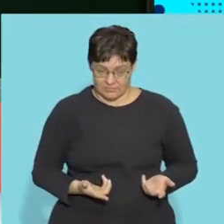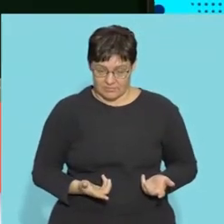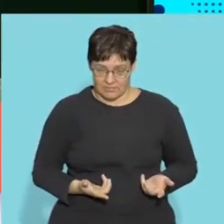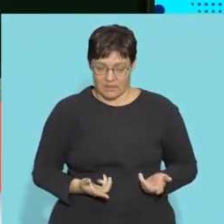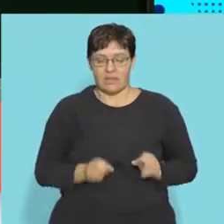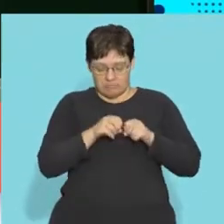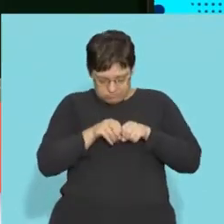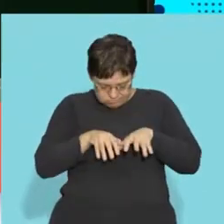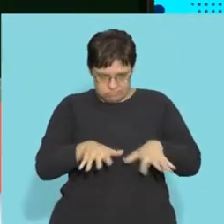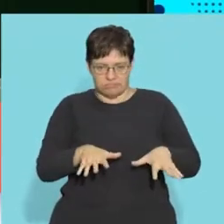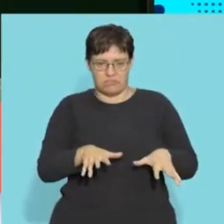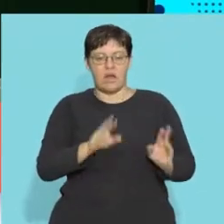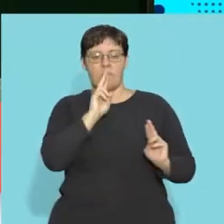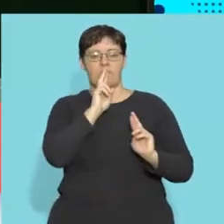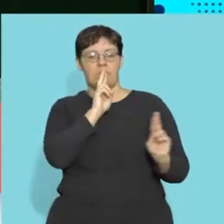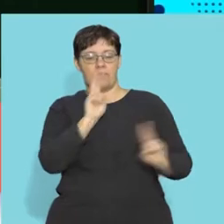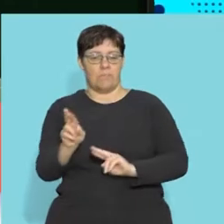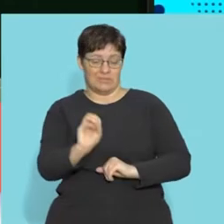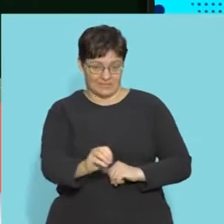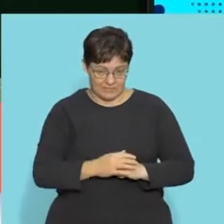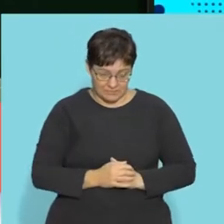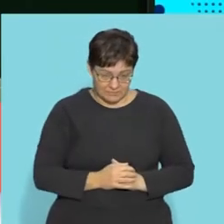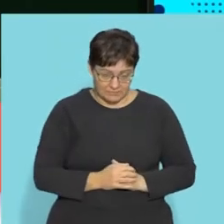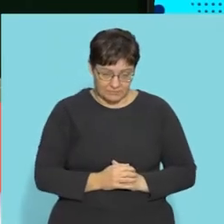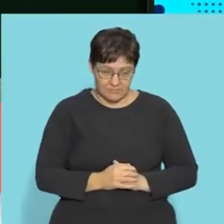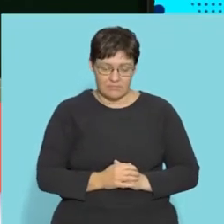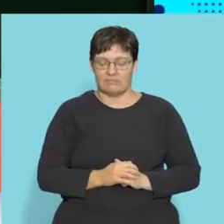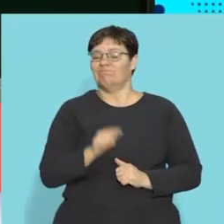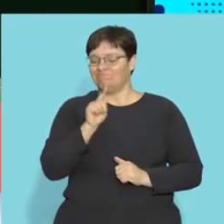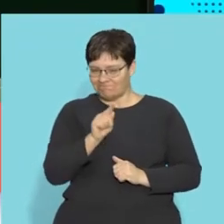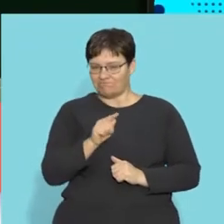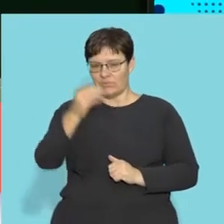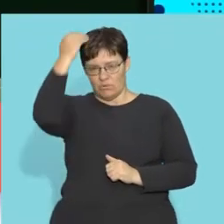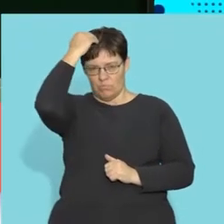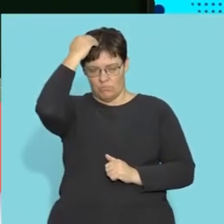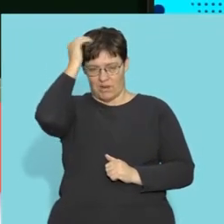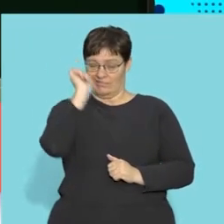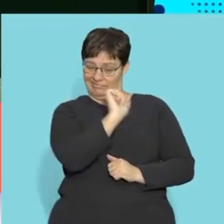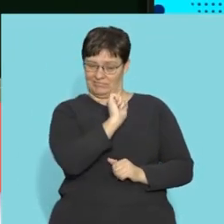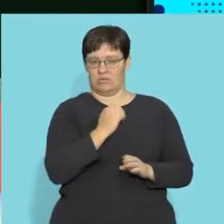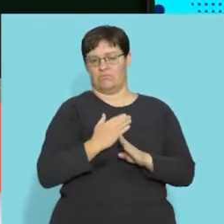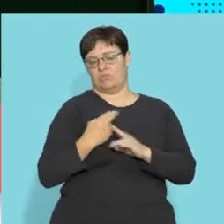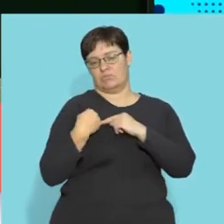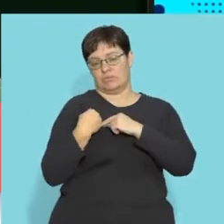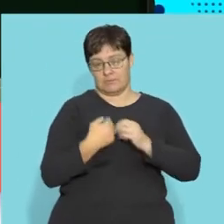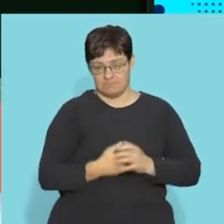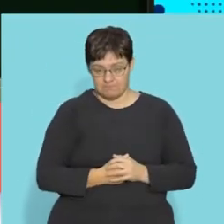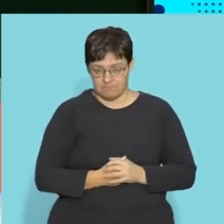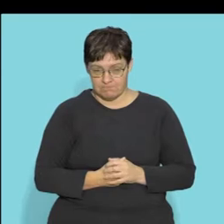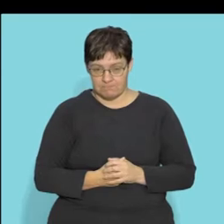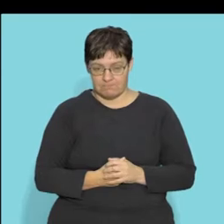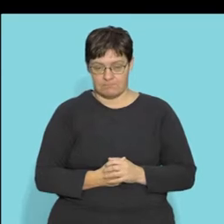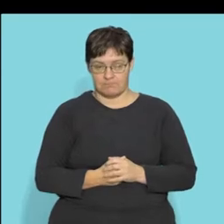interprets it and it reacts on it. Okay. So that is what the brain's function is. Very important function.